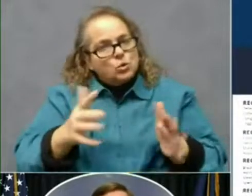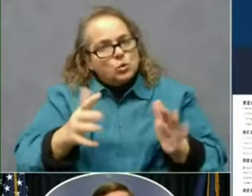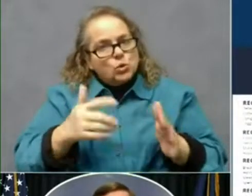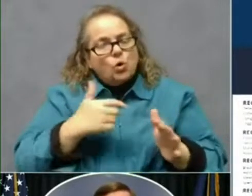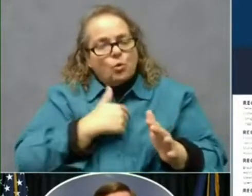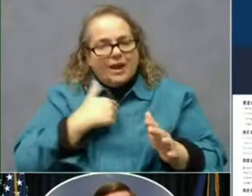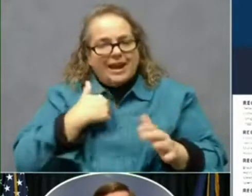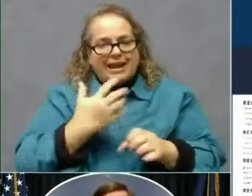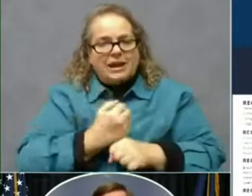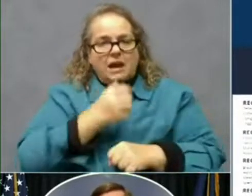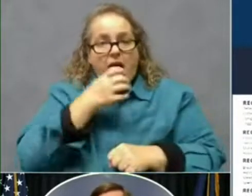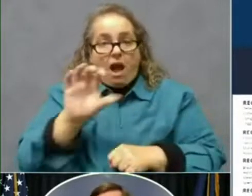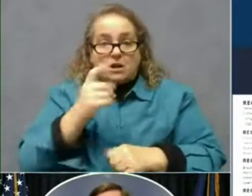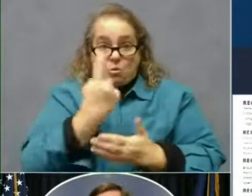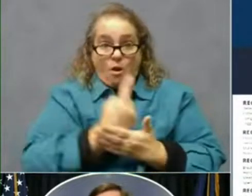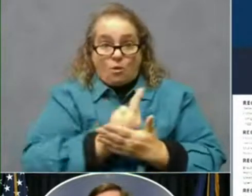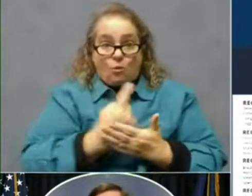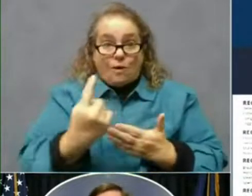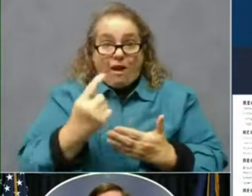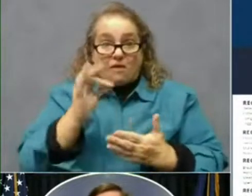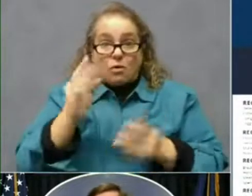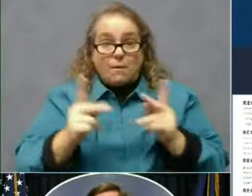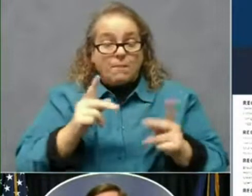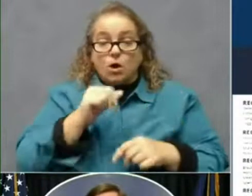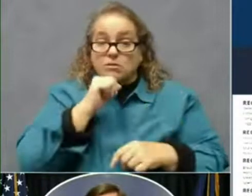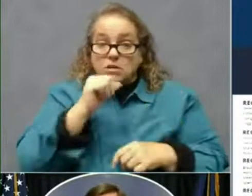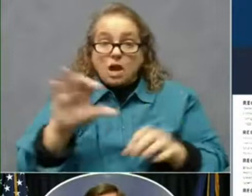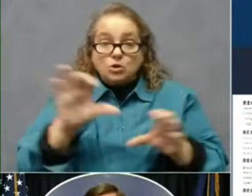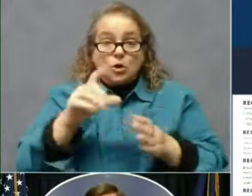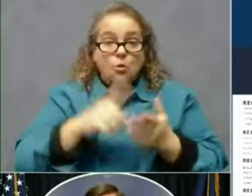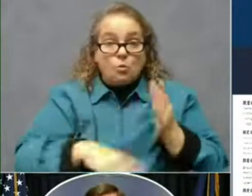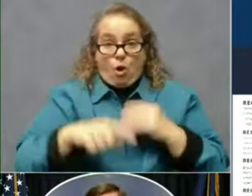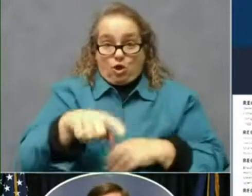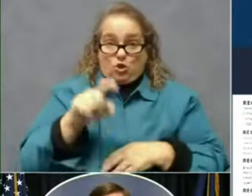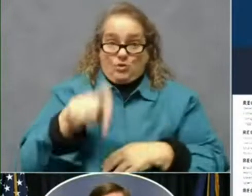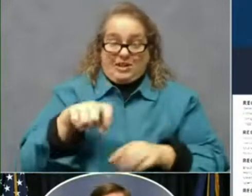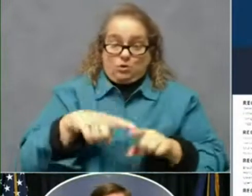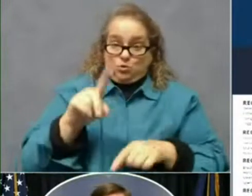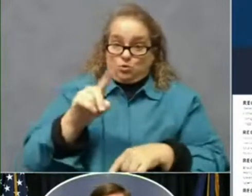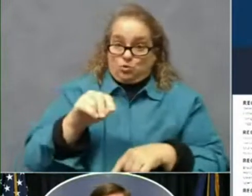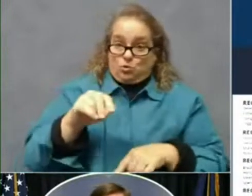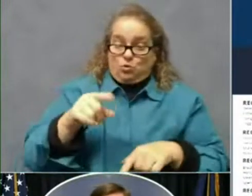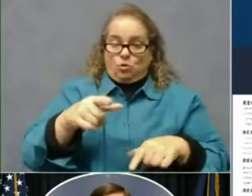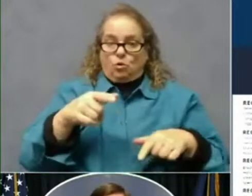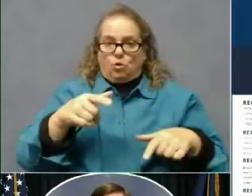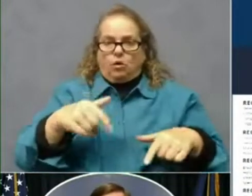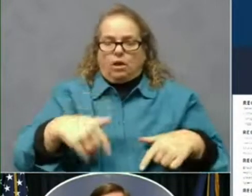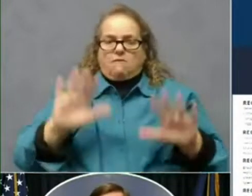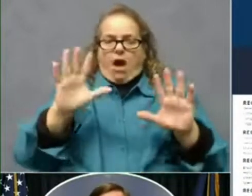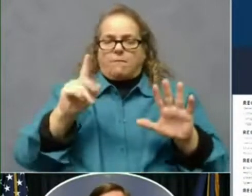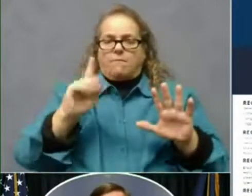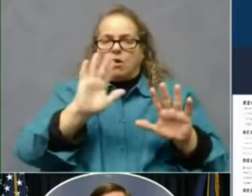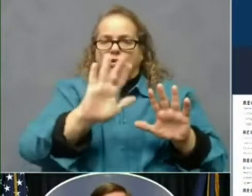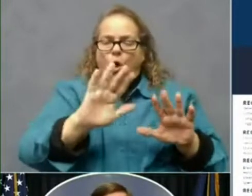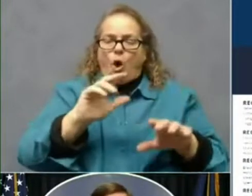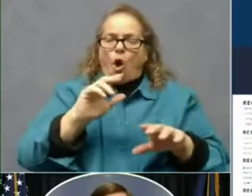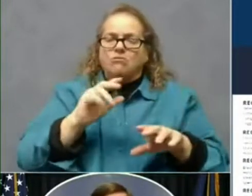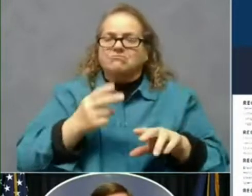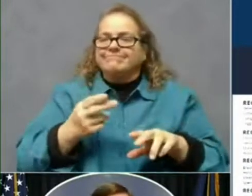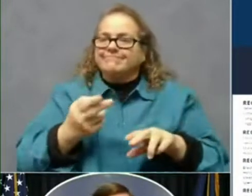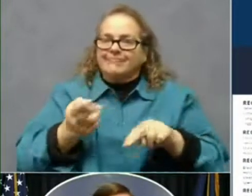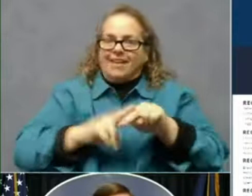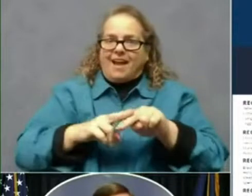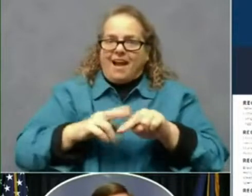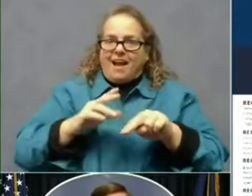of not doing the things we need to do we can give up gains that we fought and we sacrificed week after week to